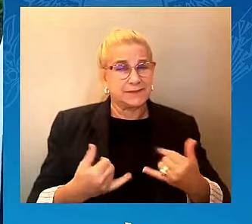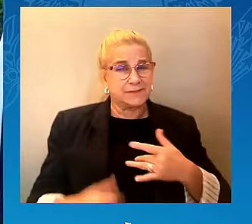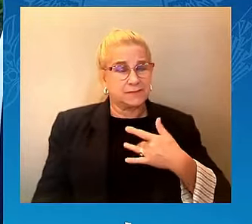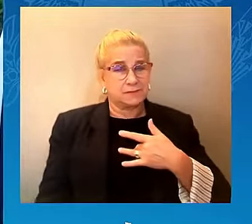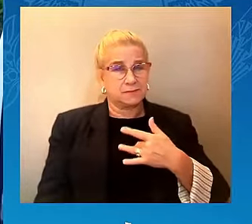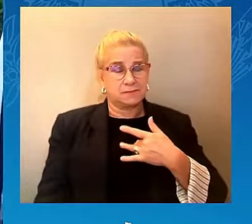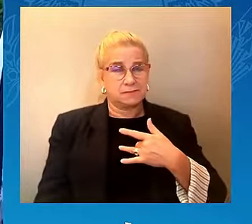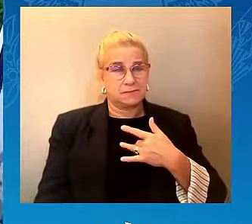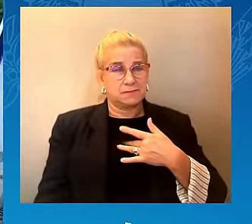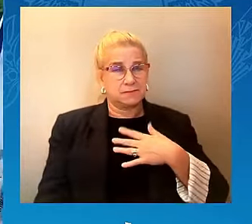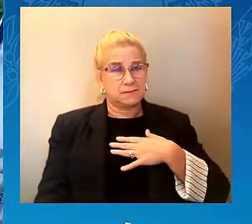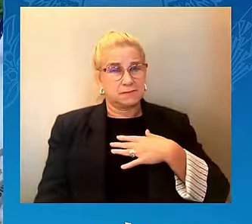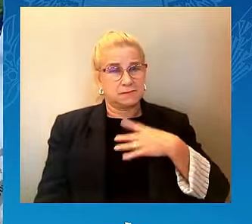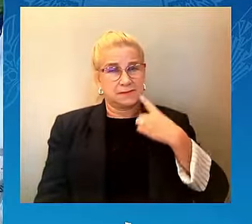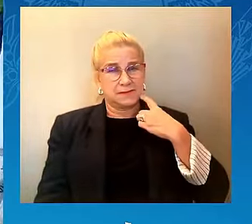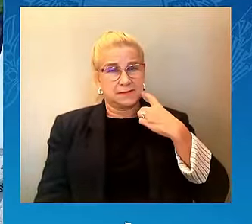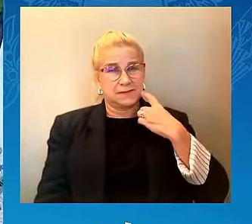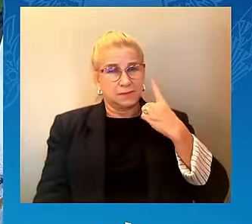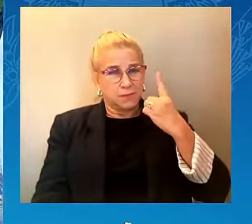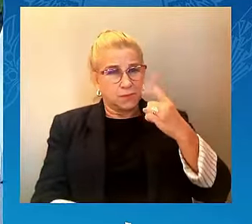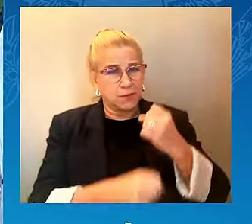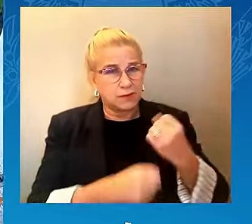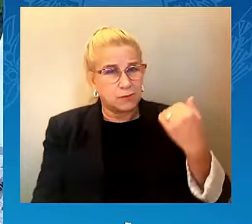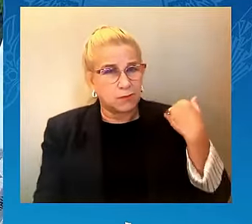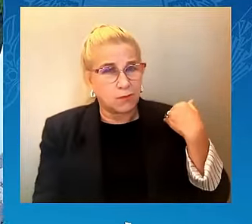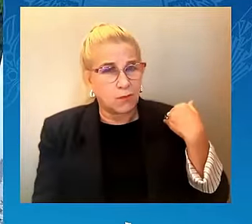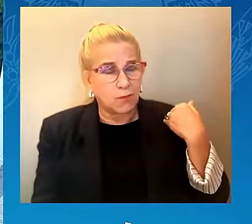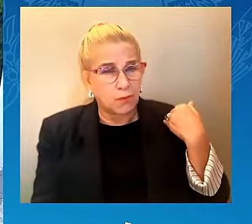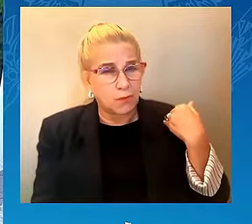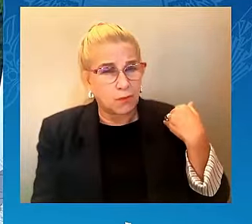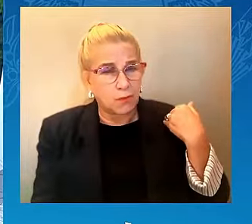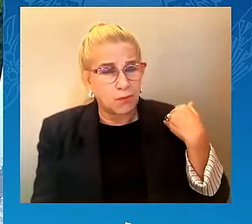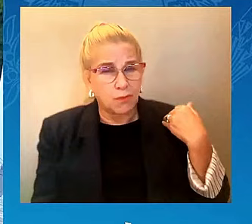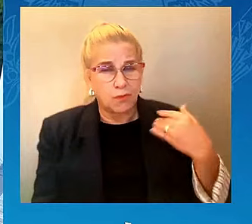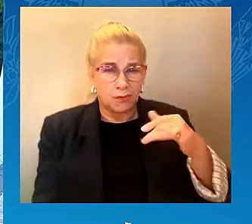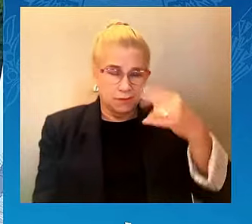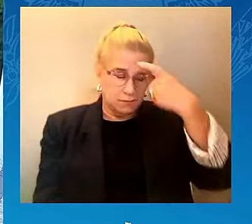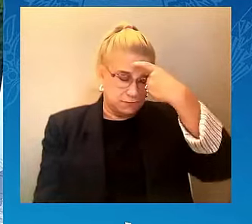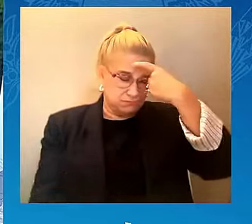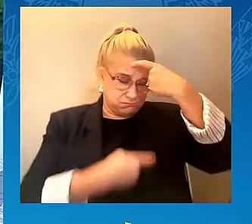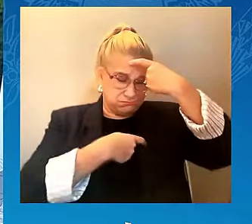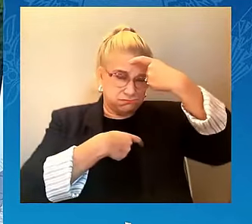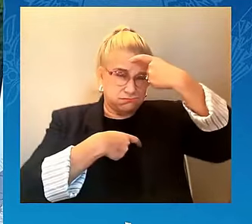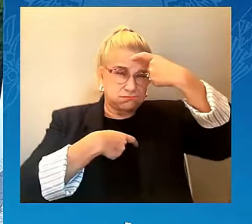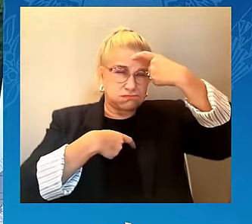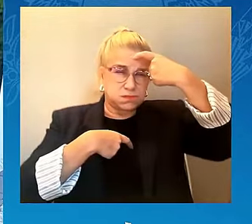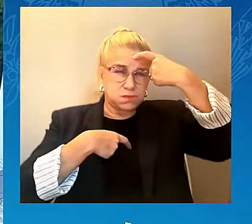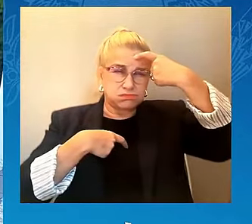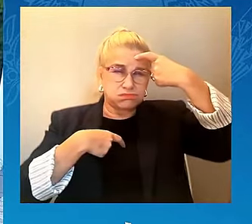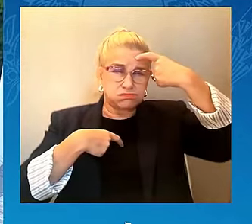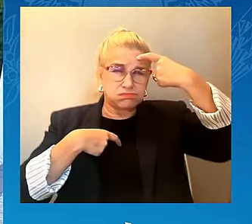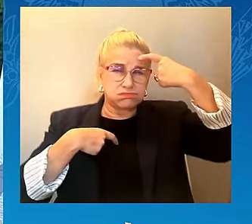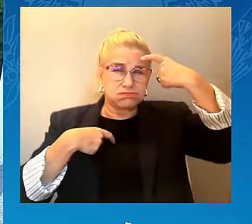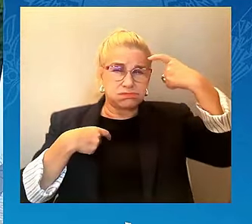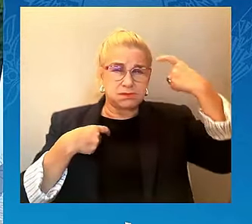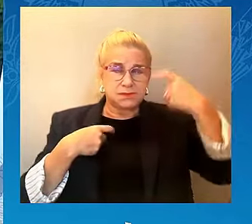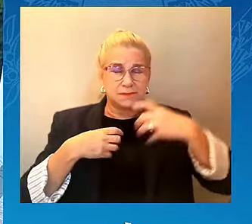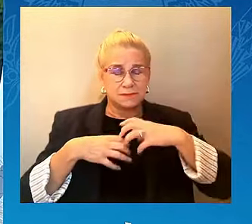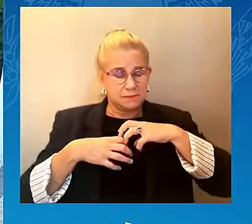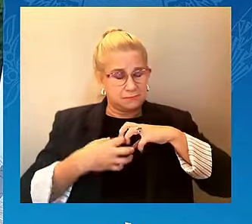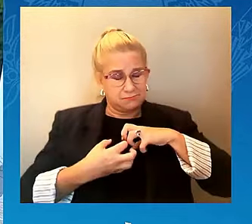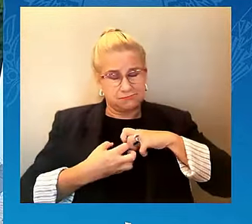I can't stop thinking about the hostages and their families and all of those we've lost over the past year.